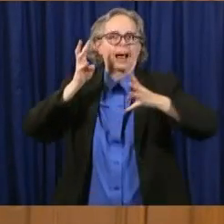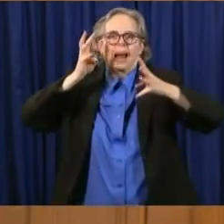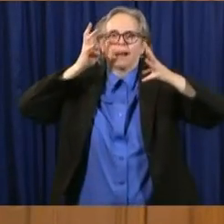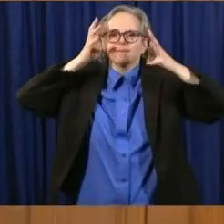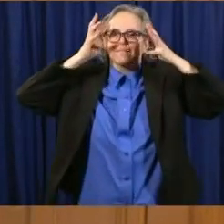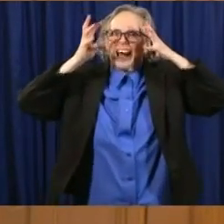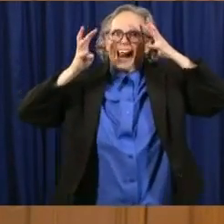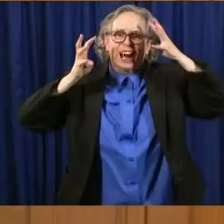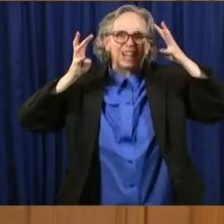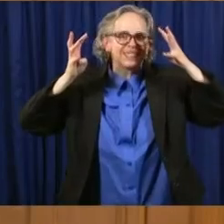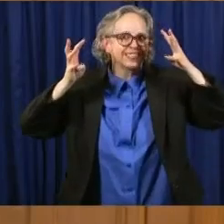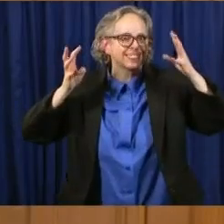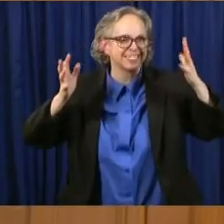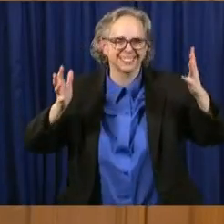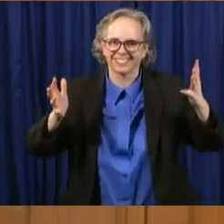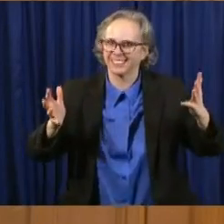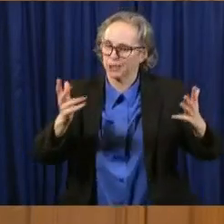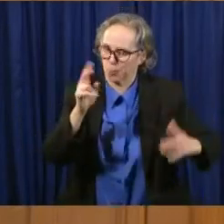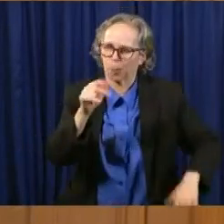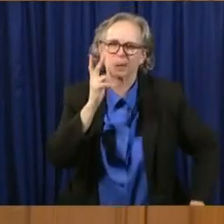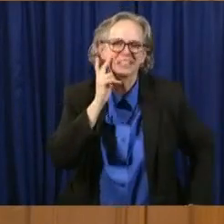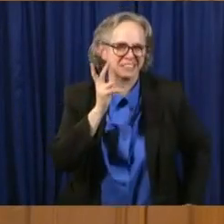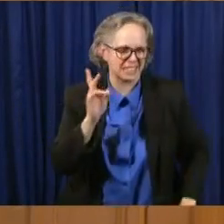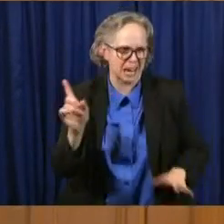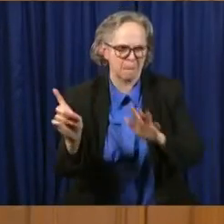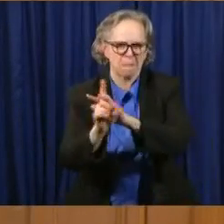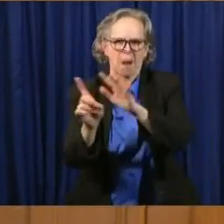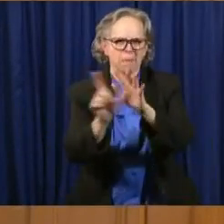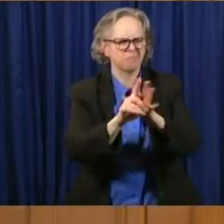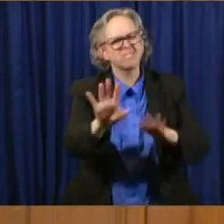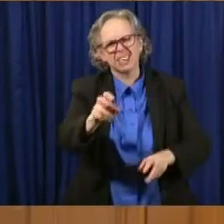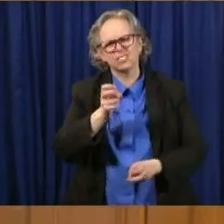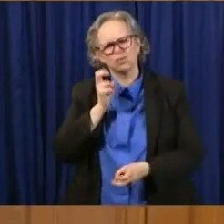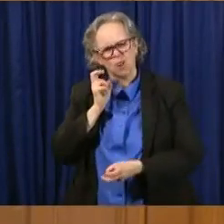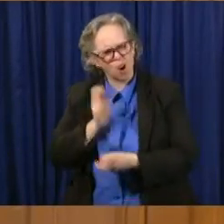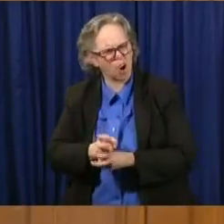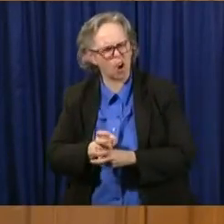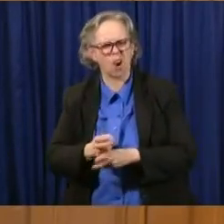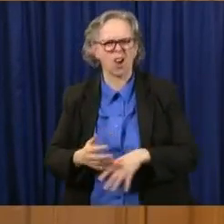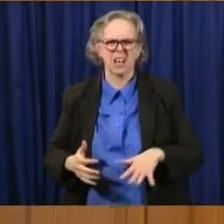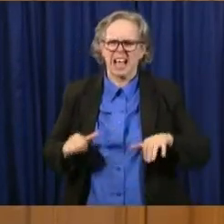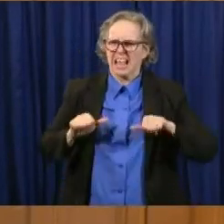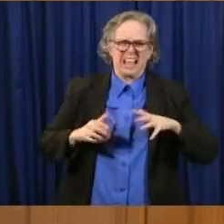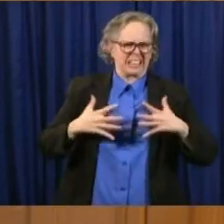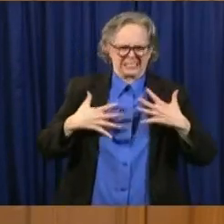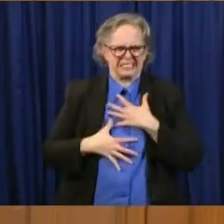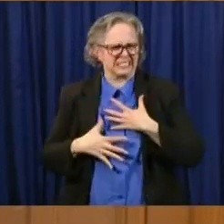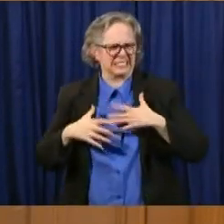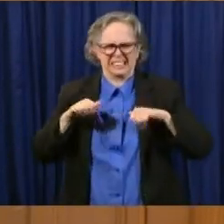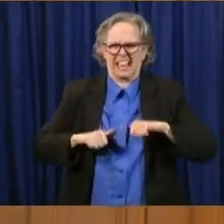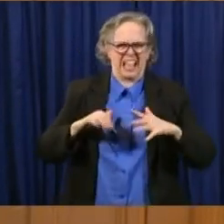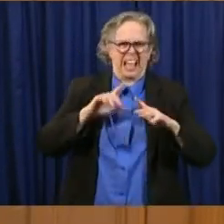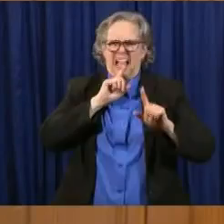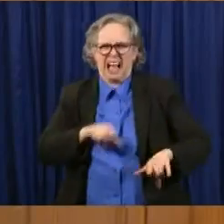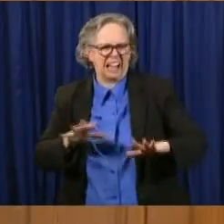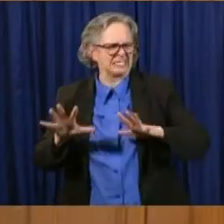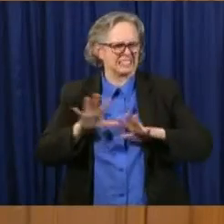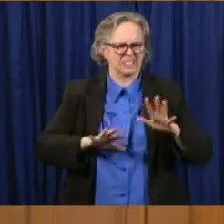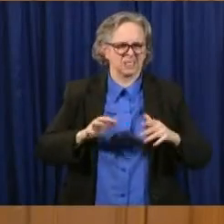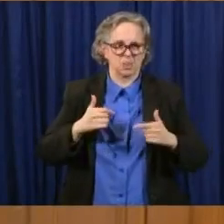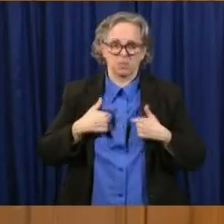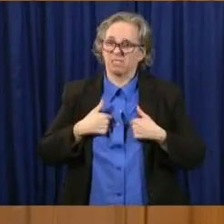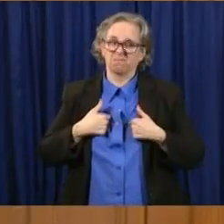troubling times for us, where we don't always know all the answers right away, and we have to tell you honestly, we don't know.